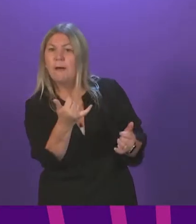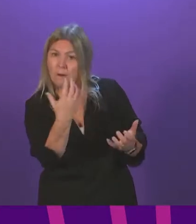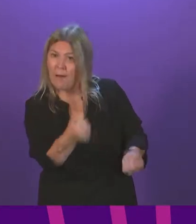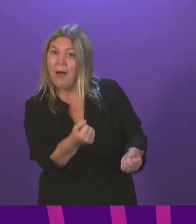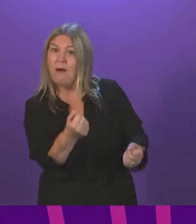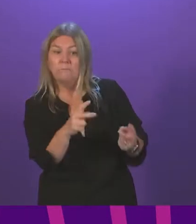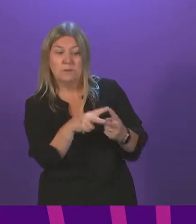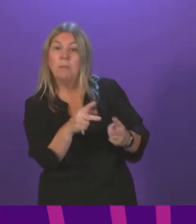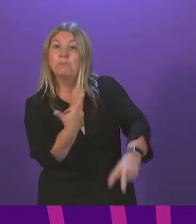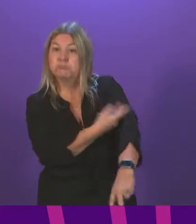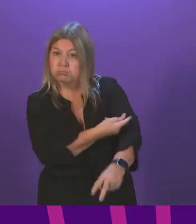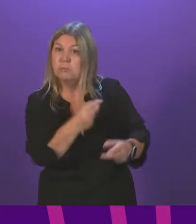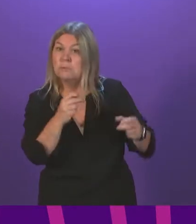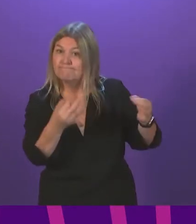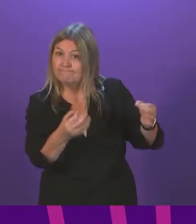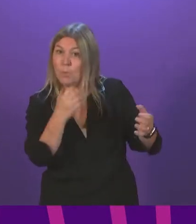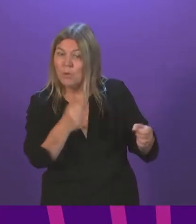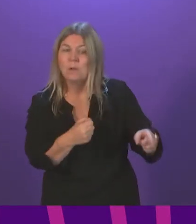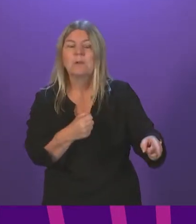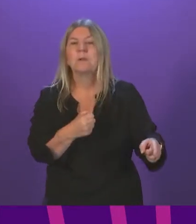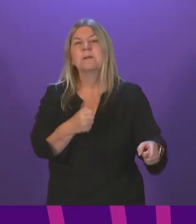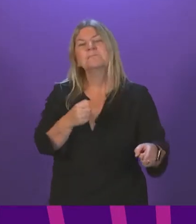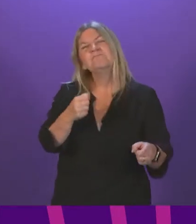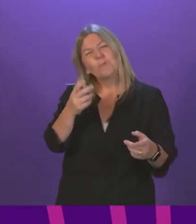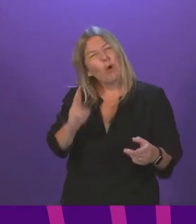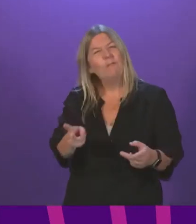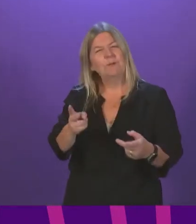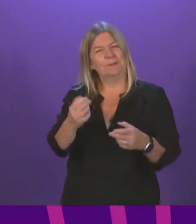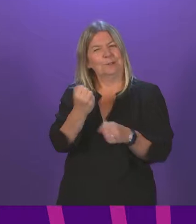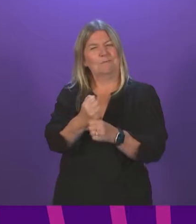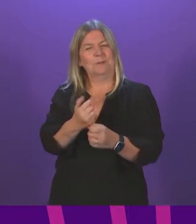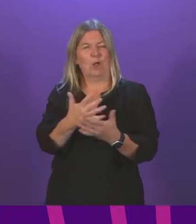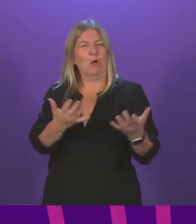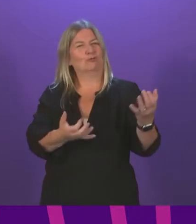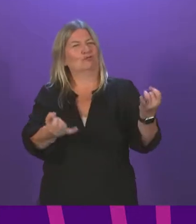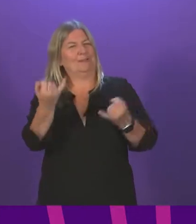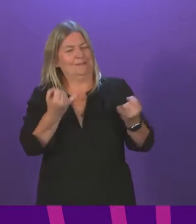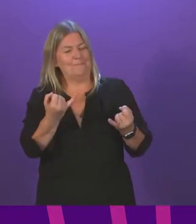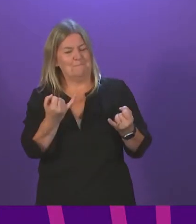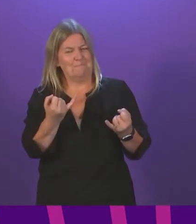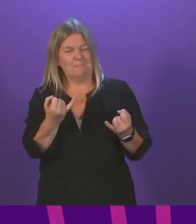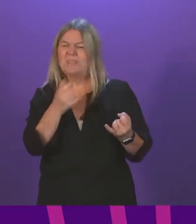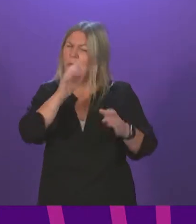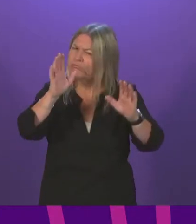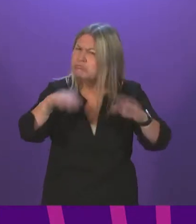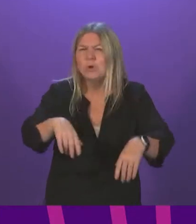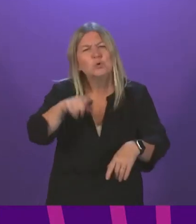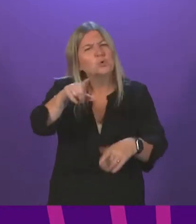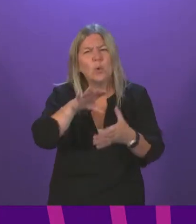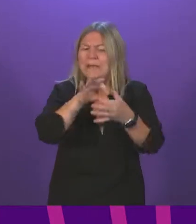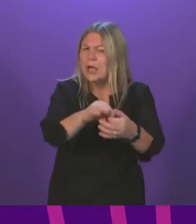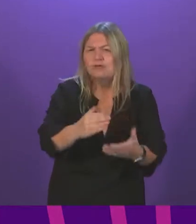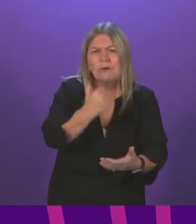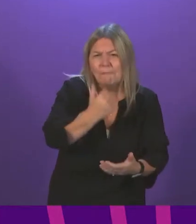the government often gets criticised for, in the eyes of some of our critics, not engaging enough with external